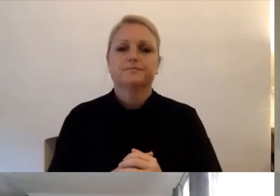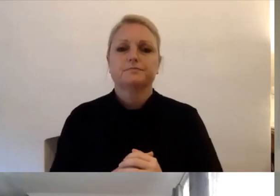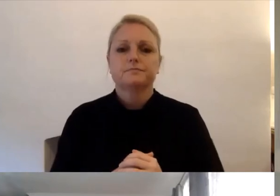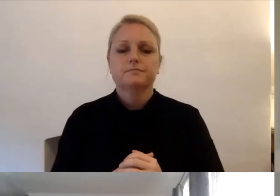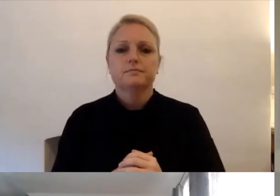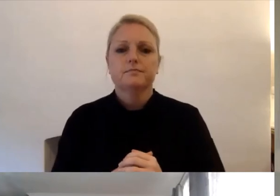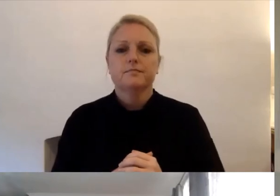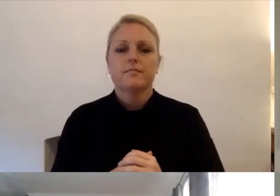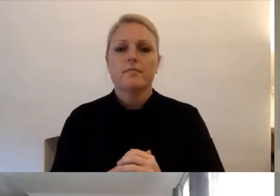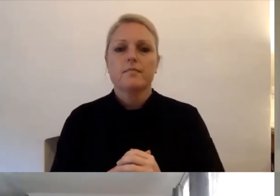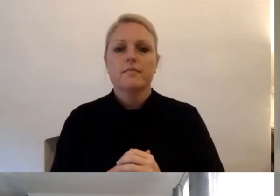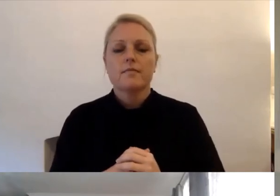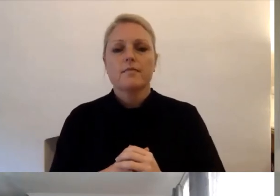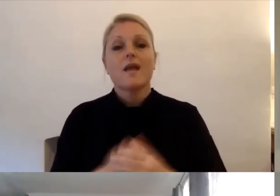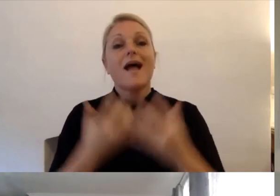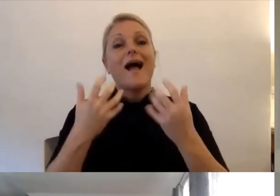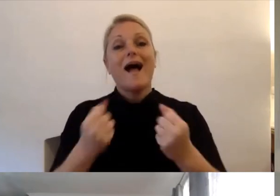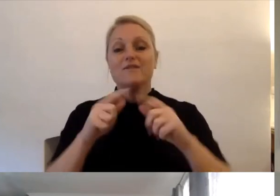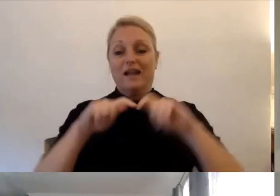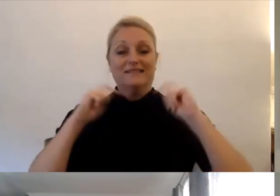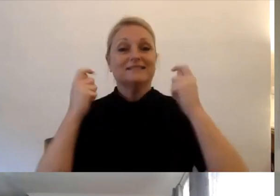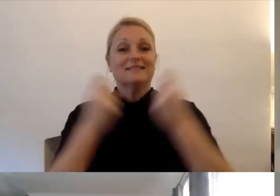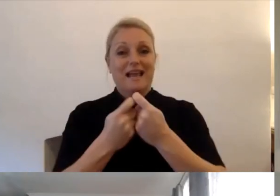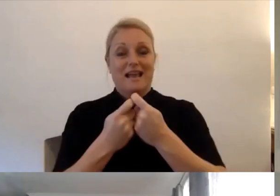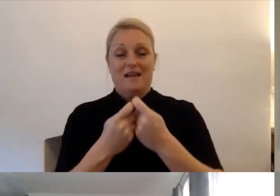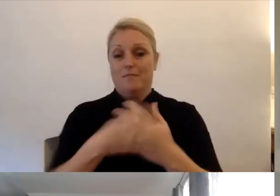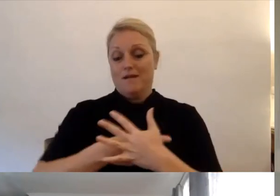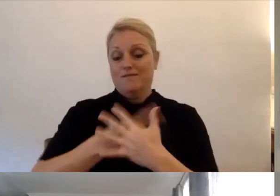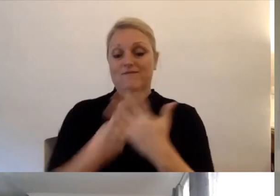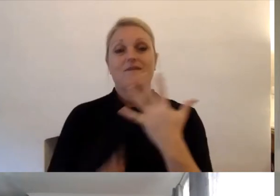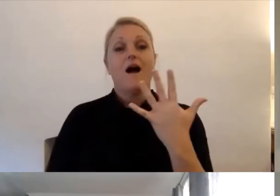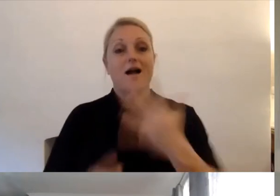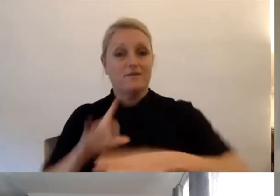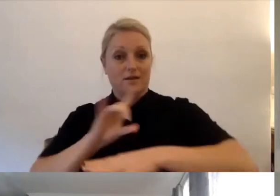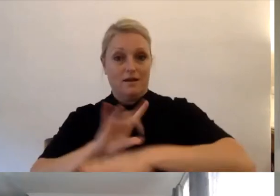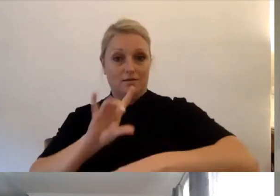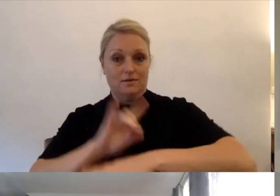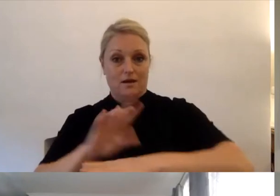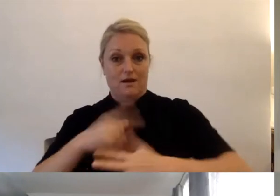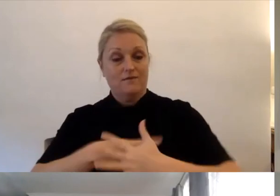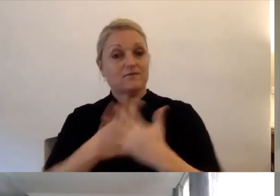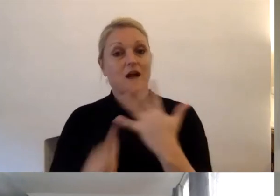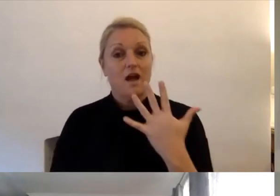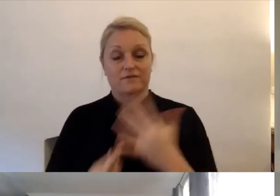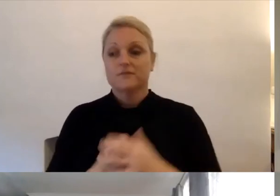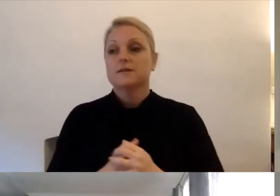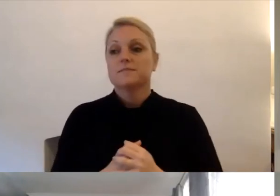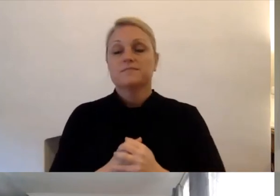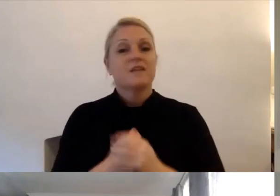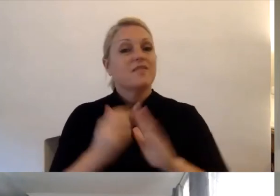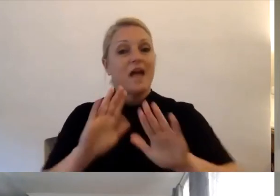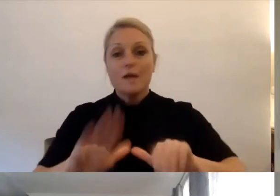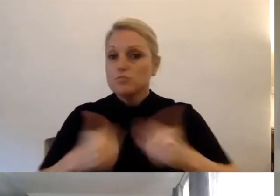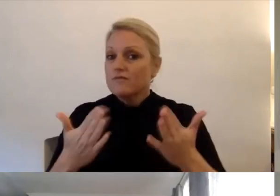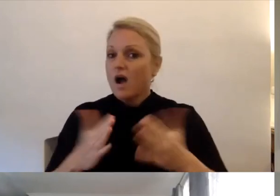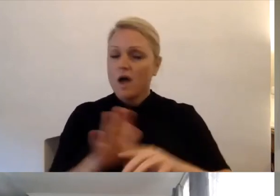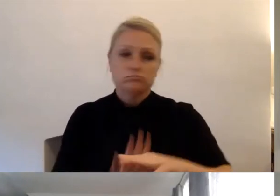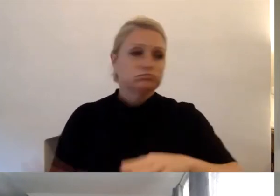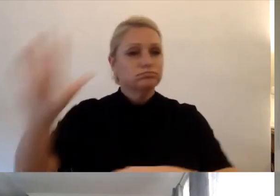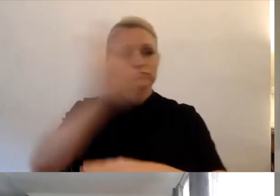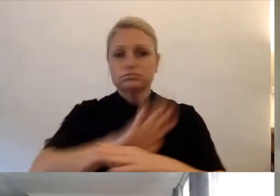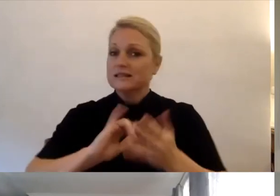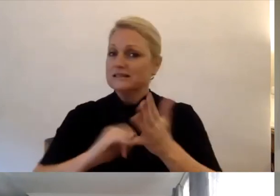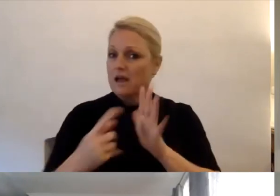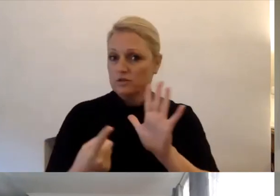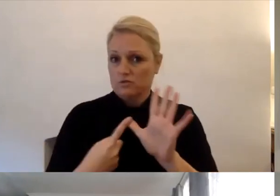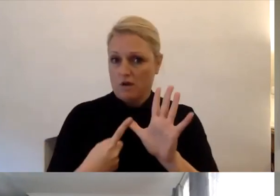We have a team of five counsellors who provide the counselling all across South Australia. So we are